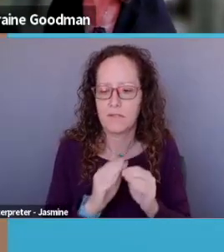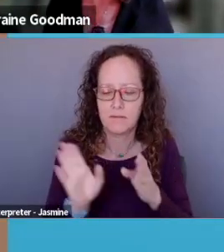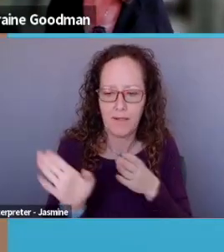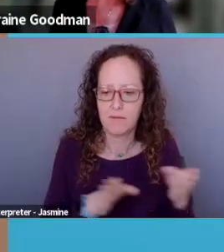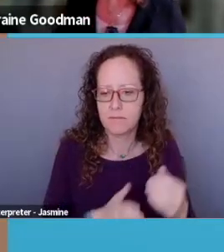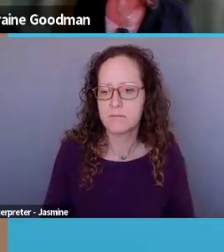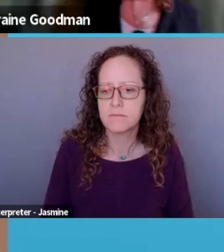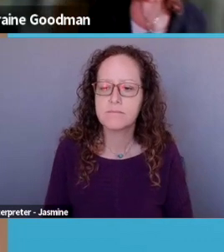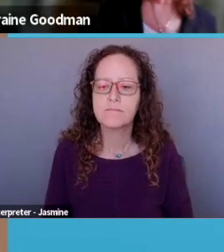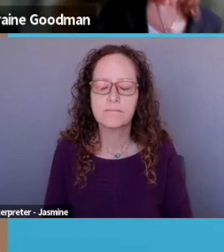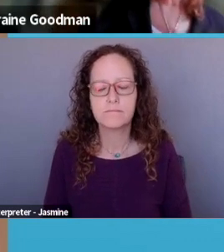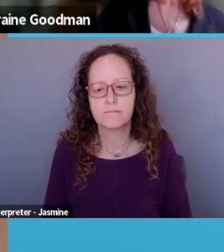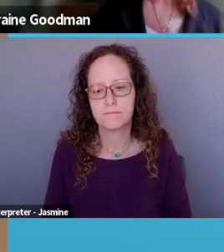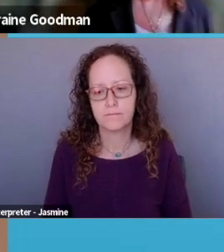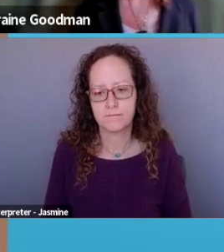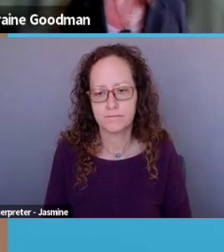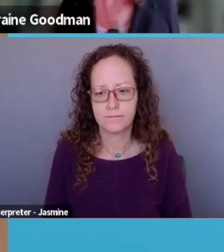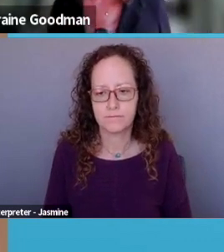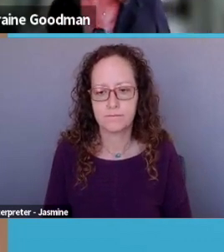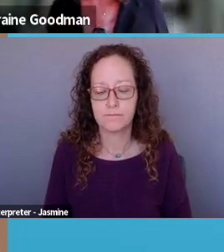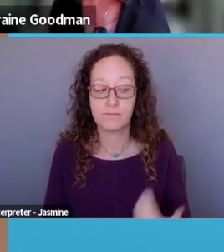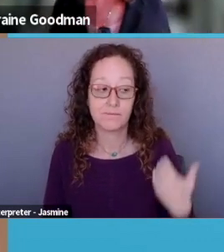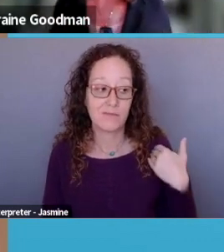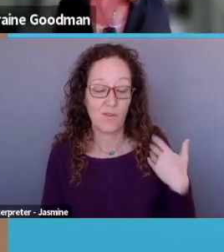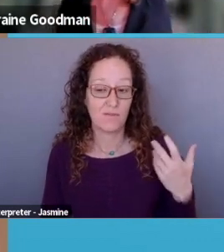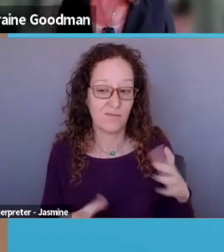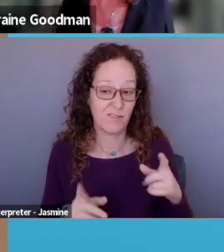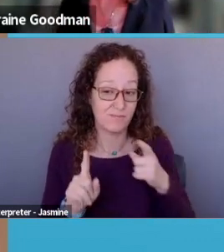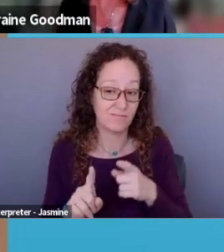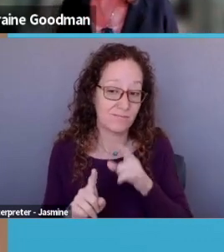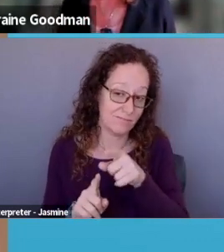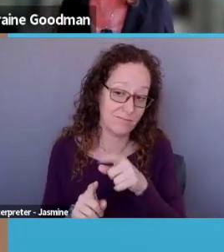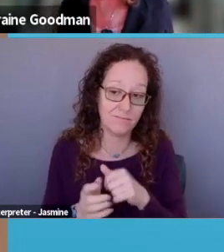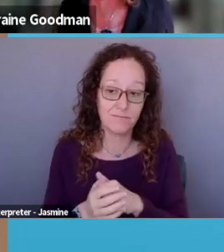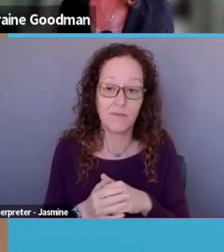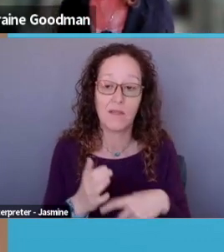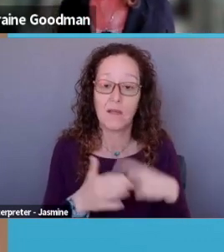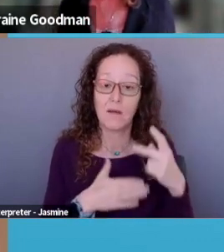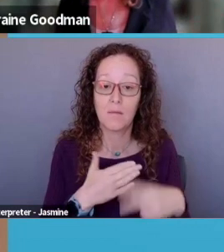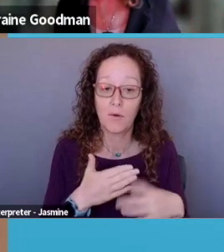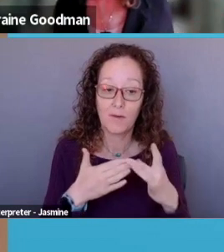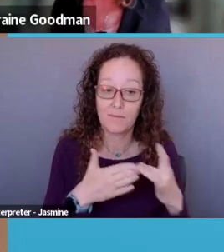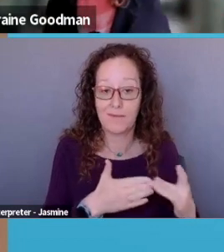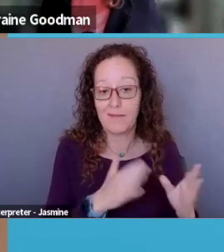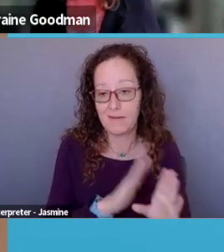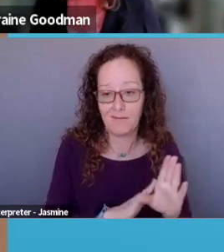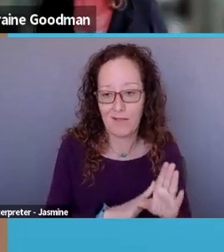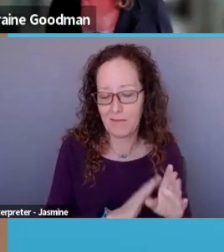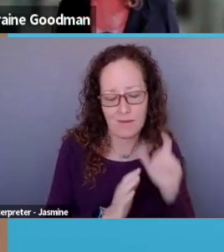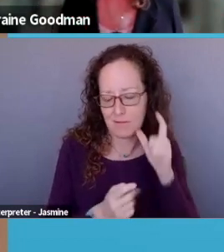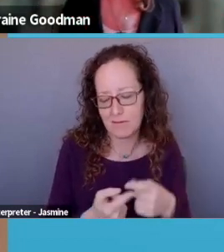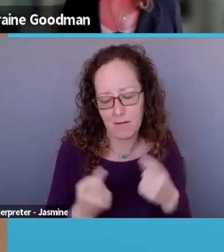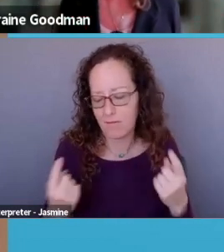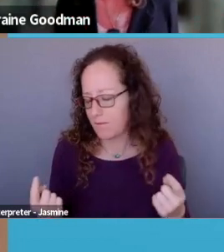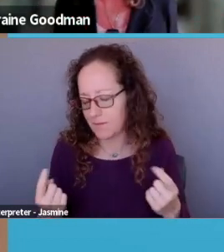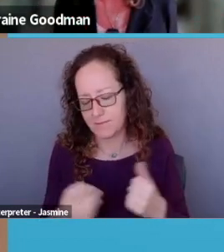Um, so this is what I was saying early. Programs drive development, not the other way around. I have